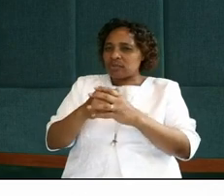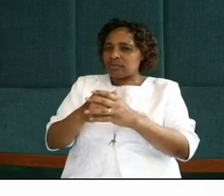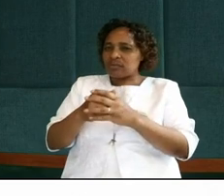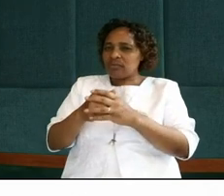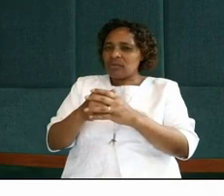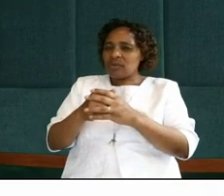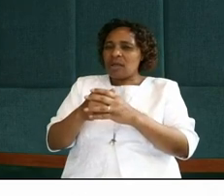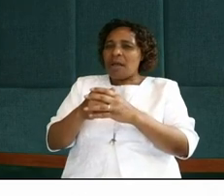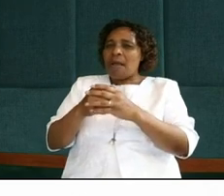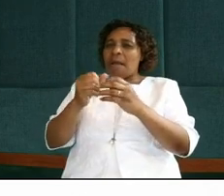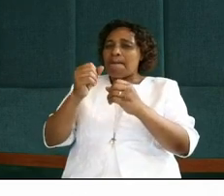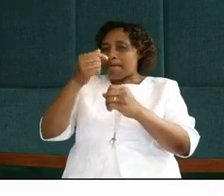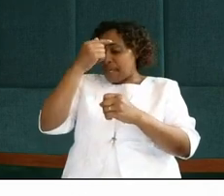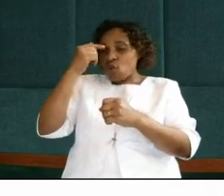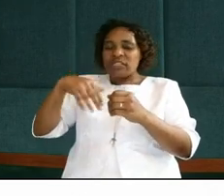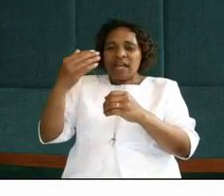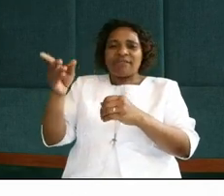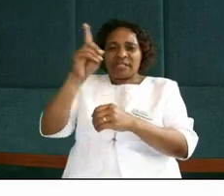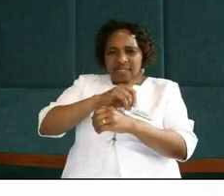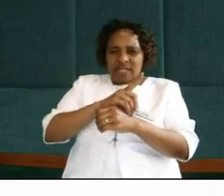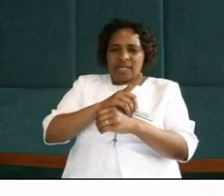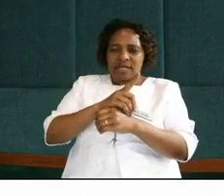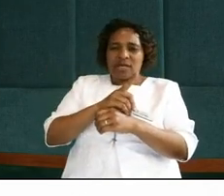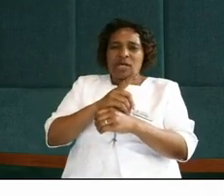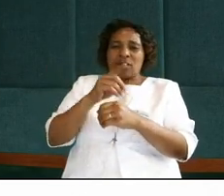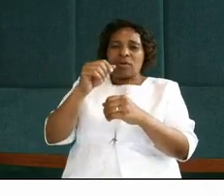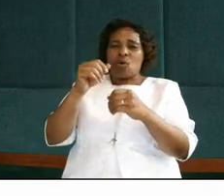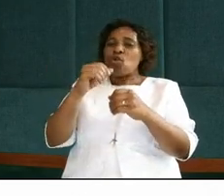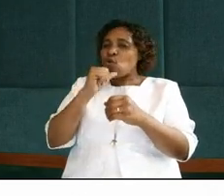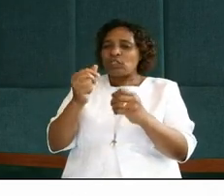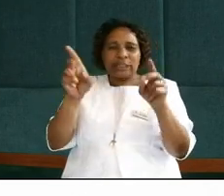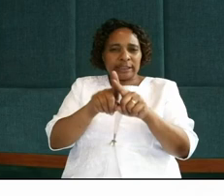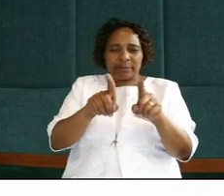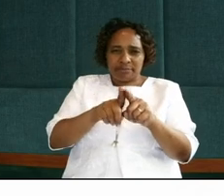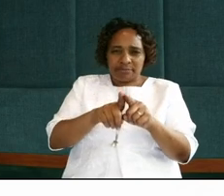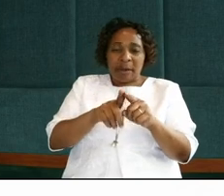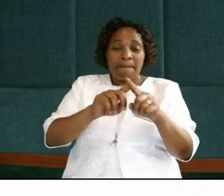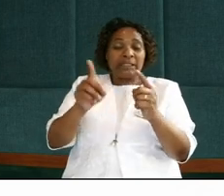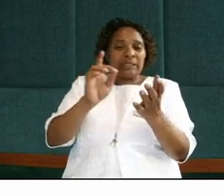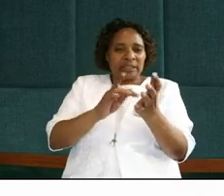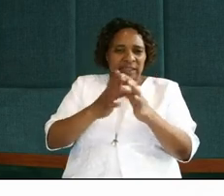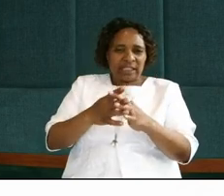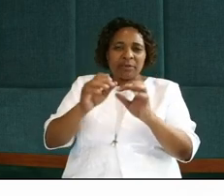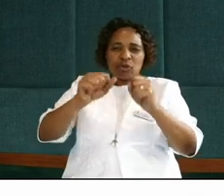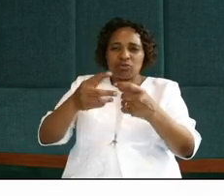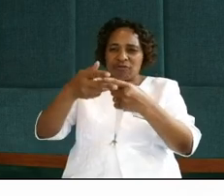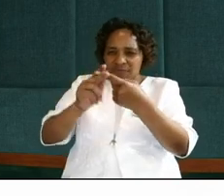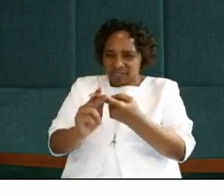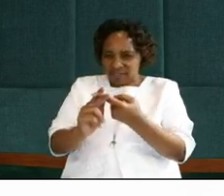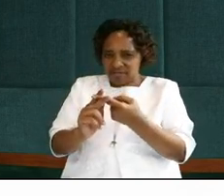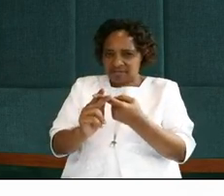pursuit for the earthly game, and Jesus then to fix it, I thank God,